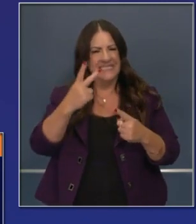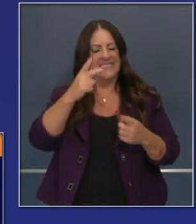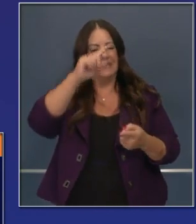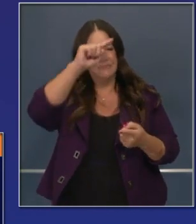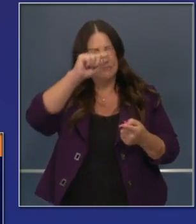transmission rates.